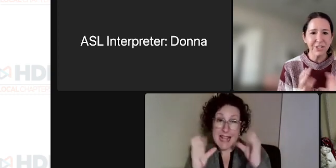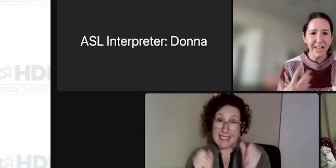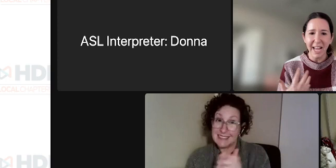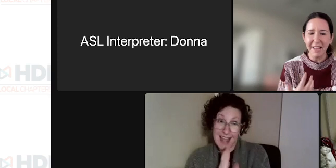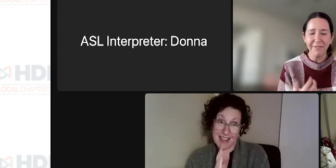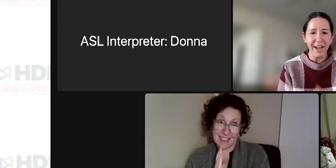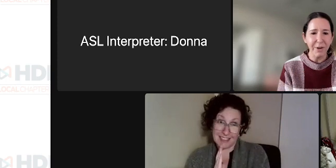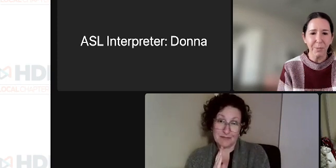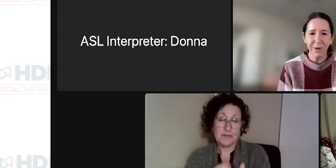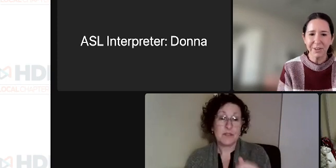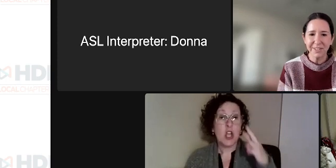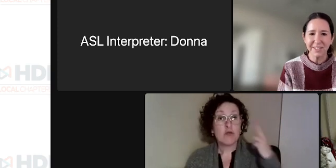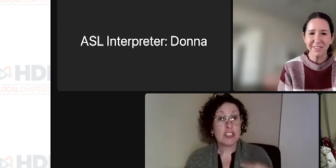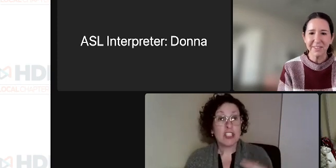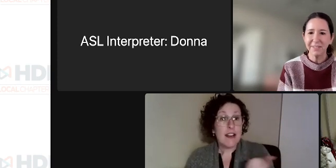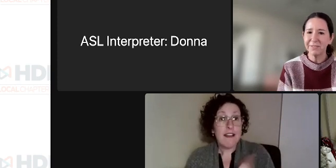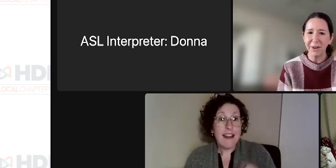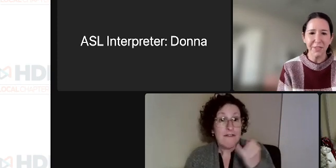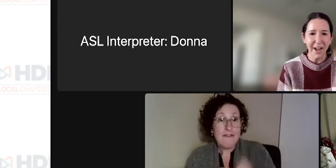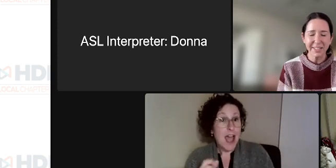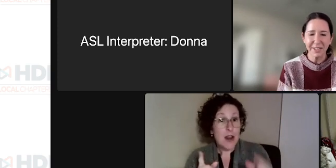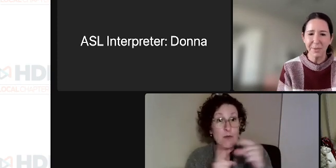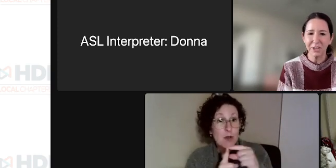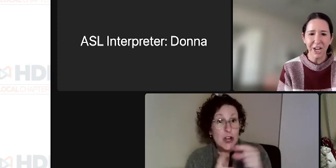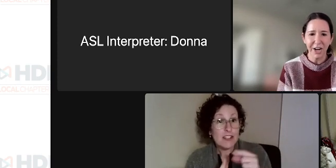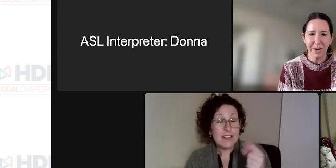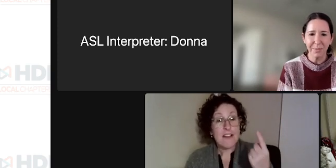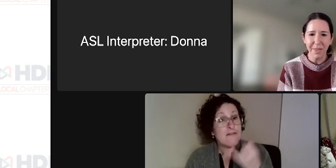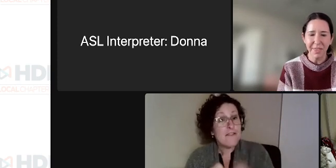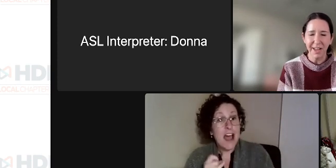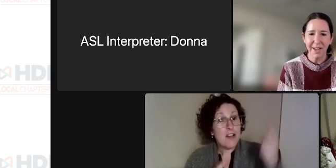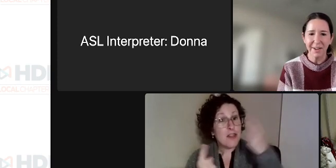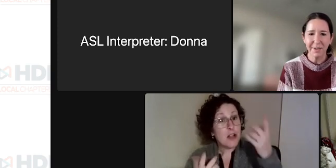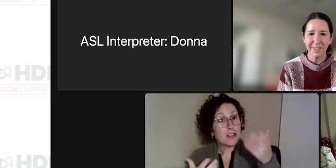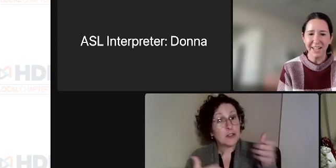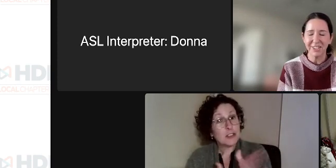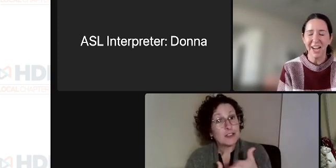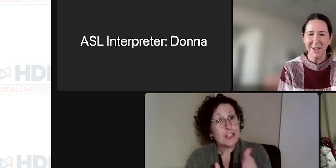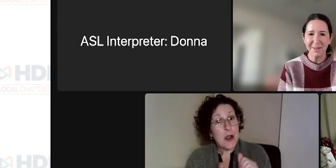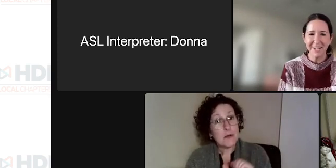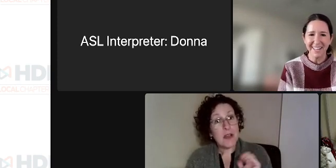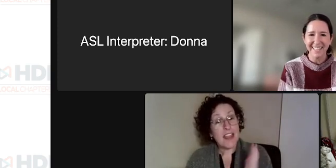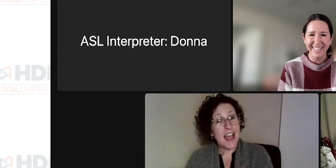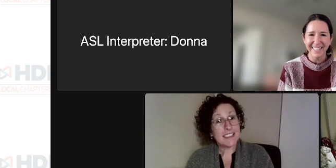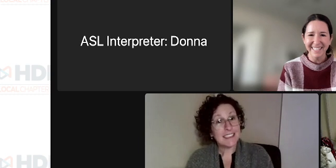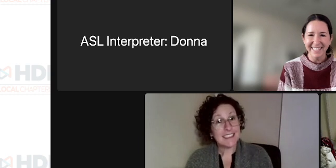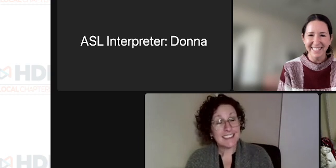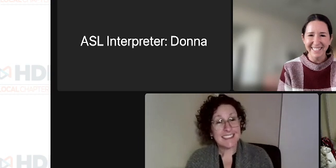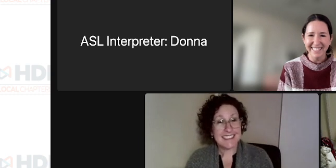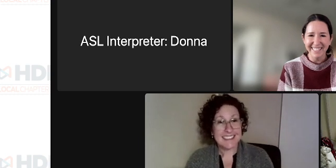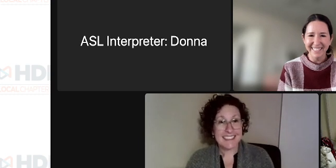regina any final words final thoughts that you want to share with uh with the hdi community